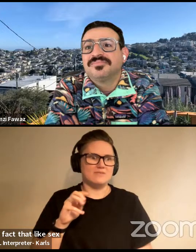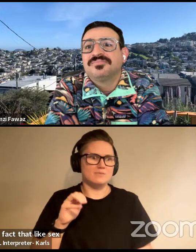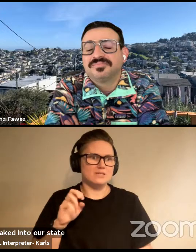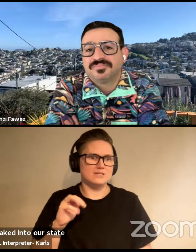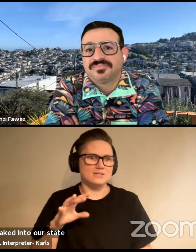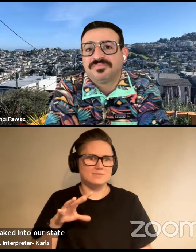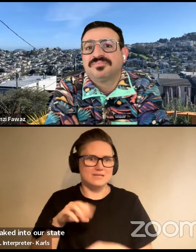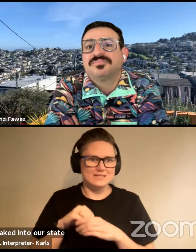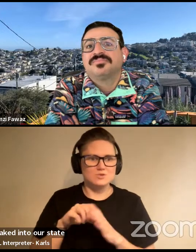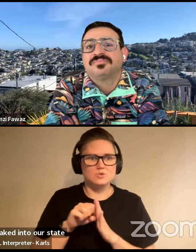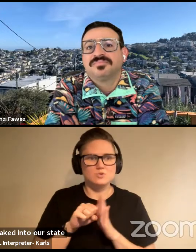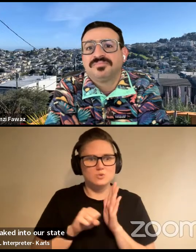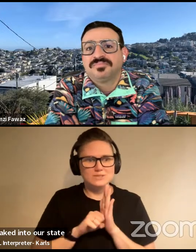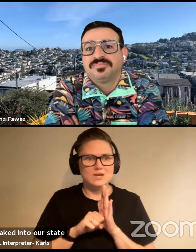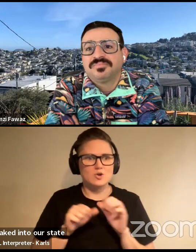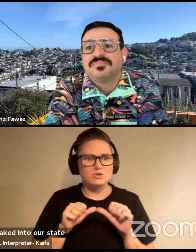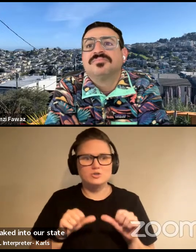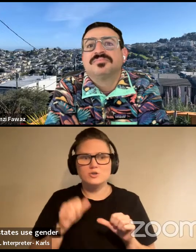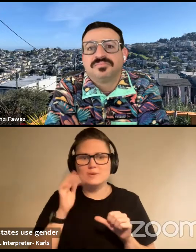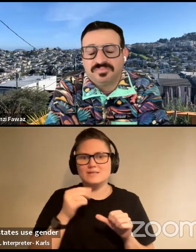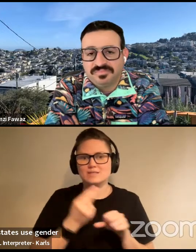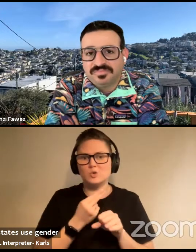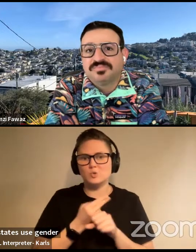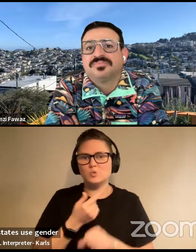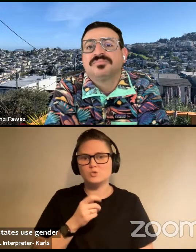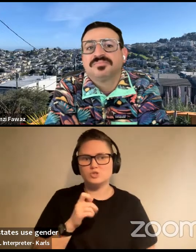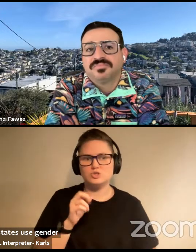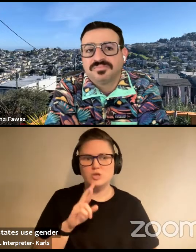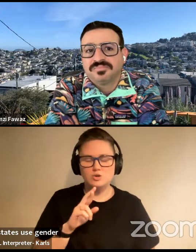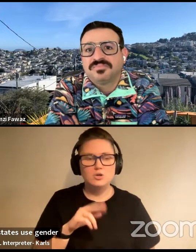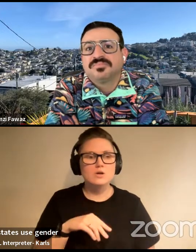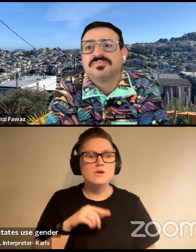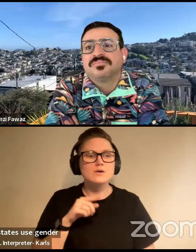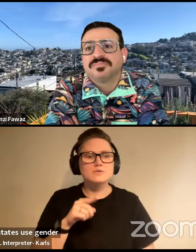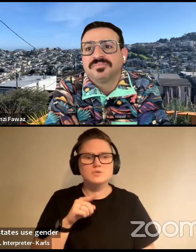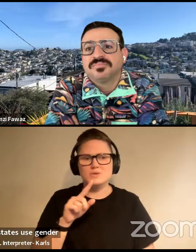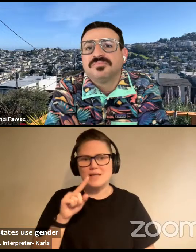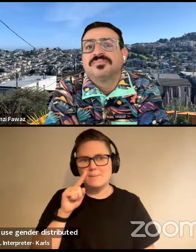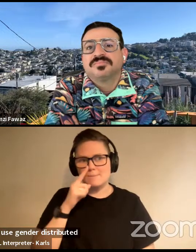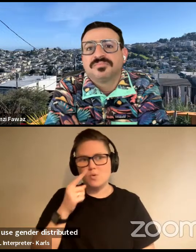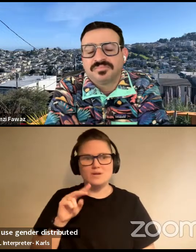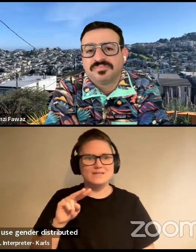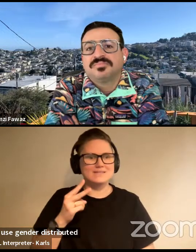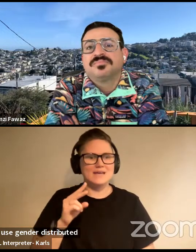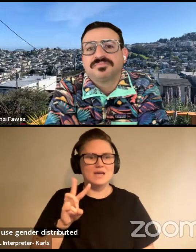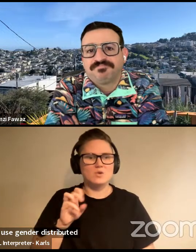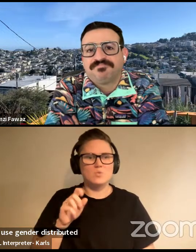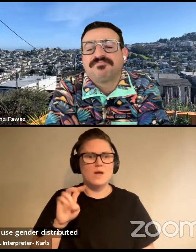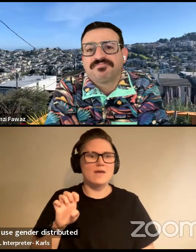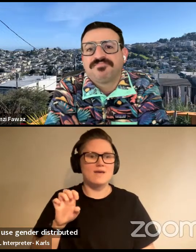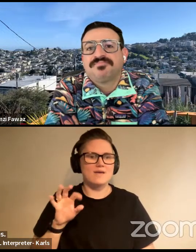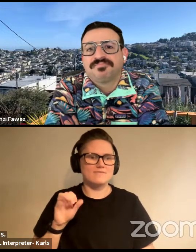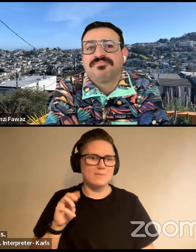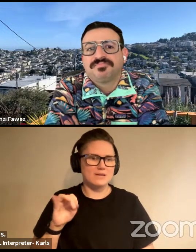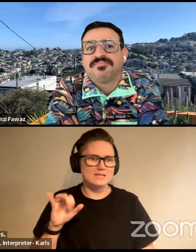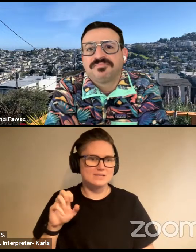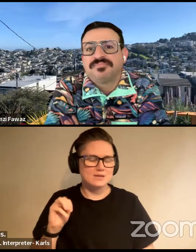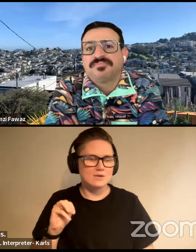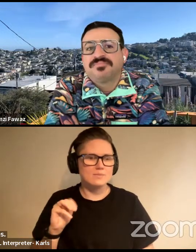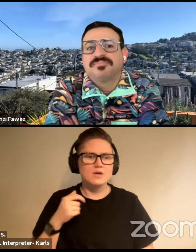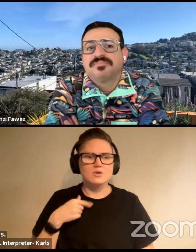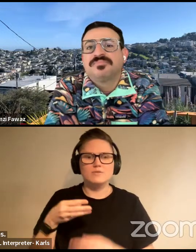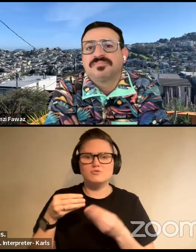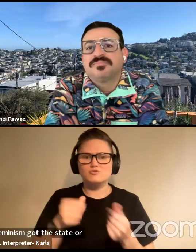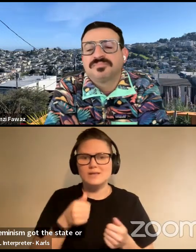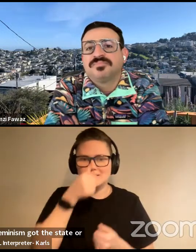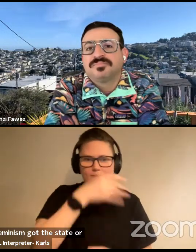states use gender distributed resources. So as boring old second wave feminism got the state or the business of treating men and women differently